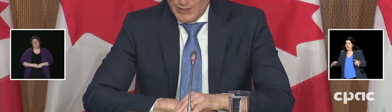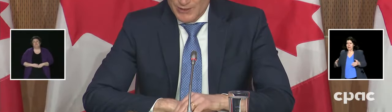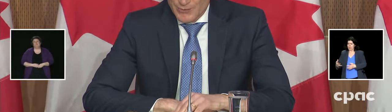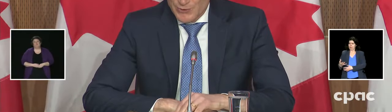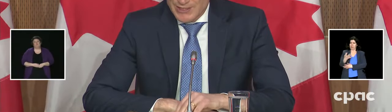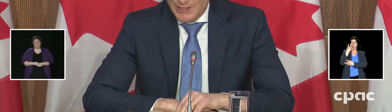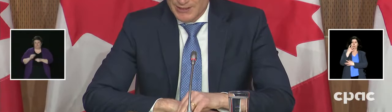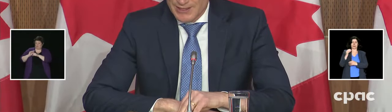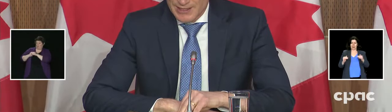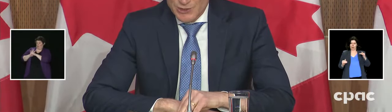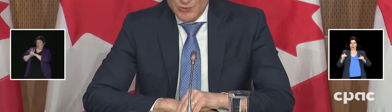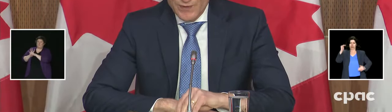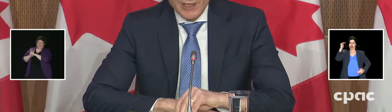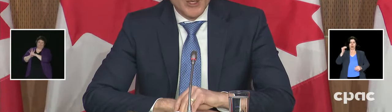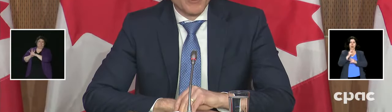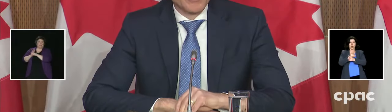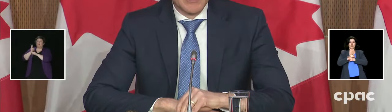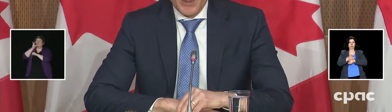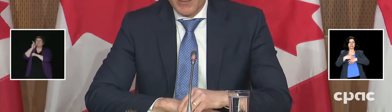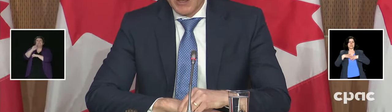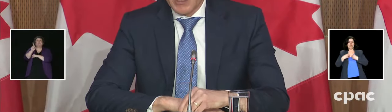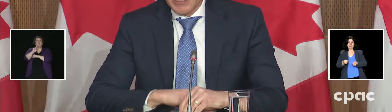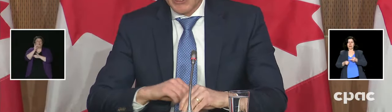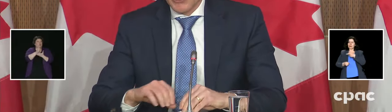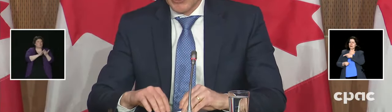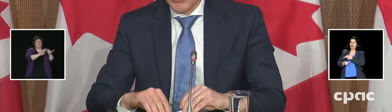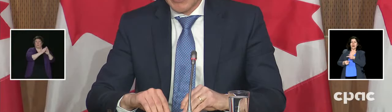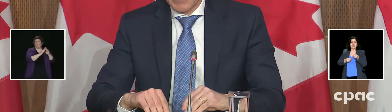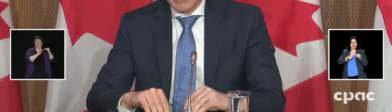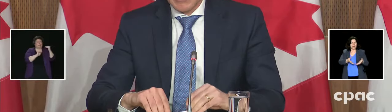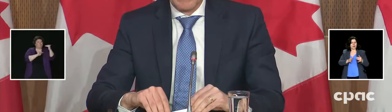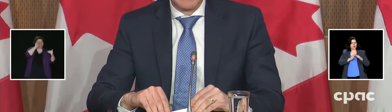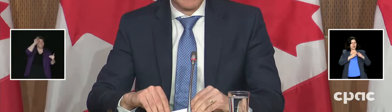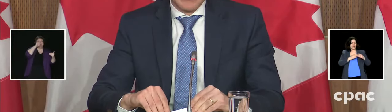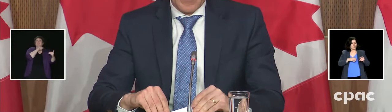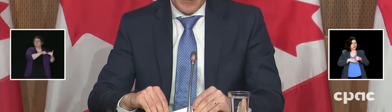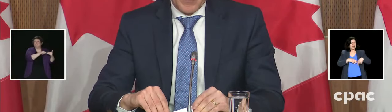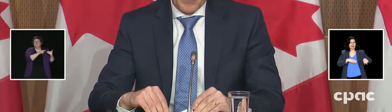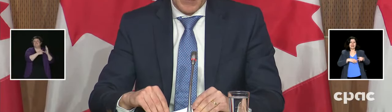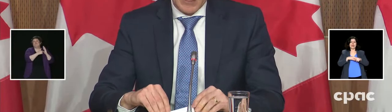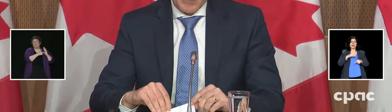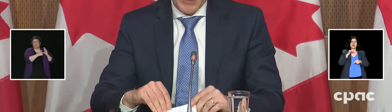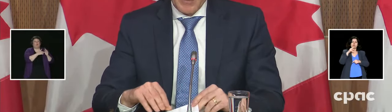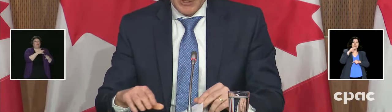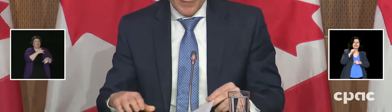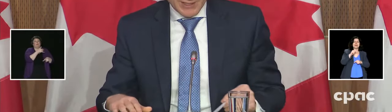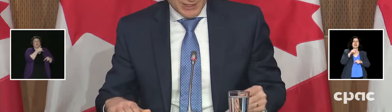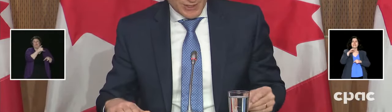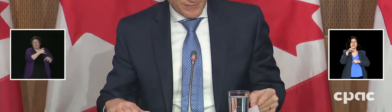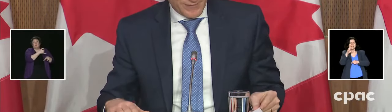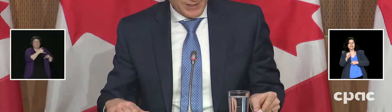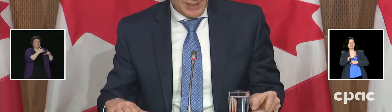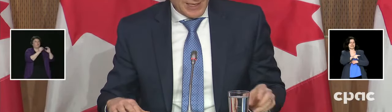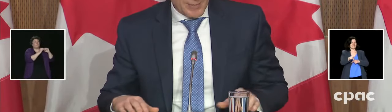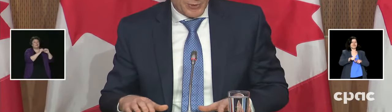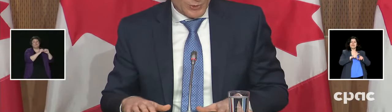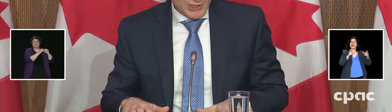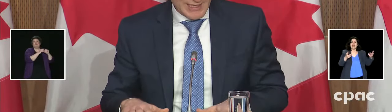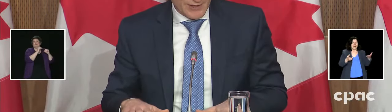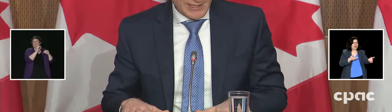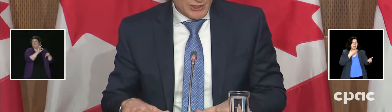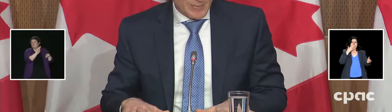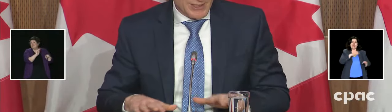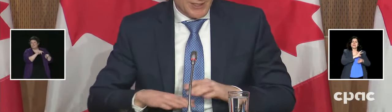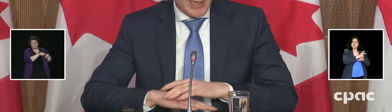of health which often leave the communities of the First Nations, Inuit, with the Métis Mal Desservies. The COVID-19 has